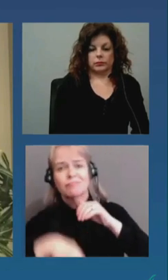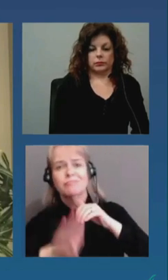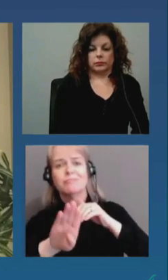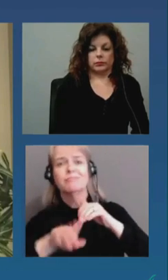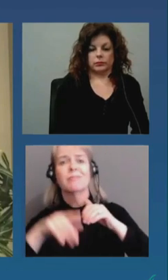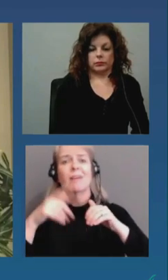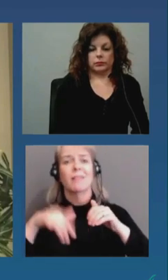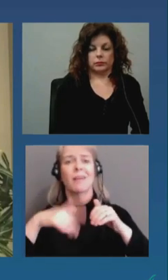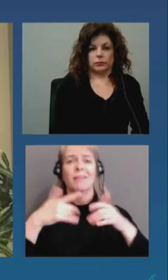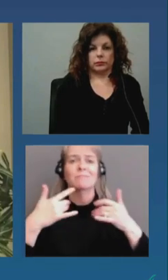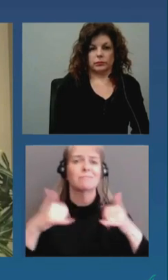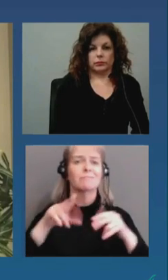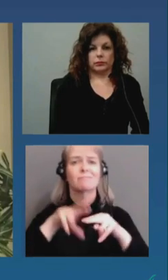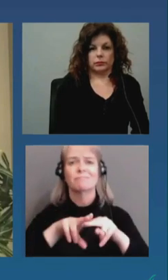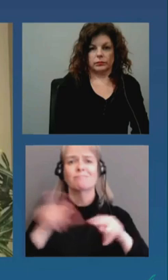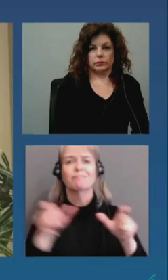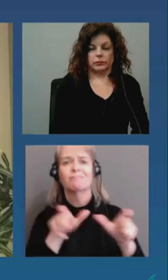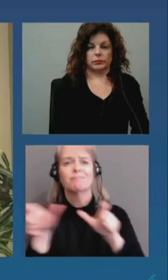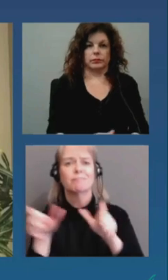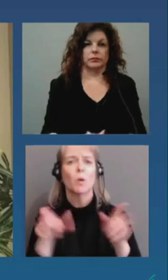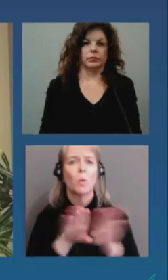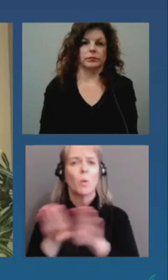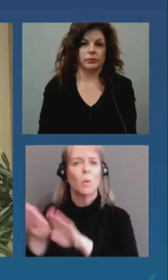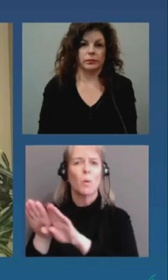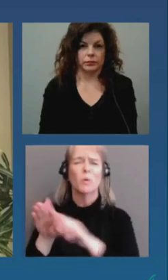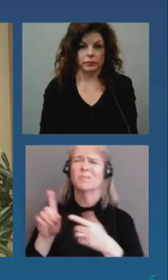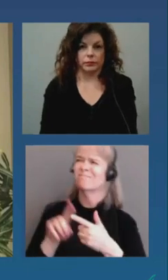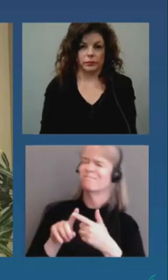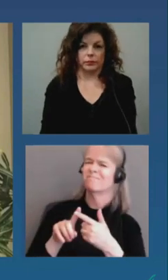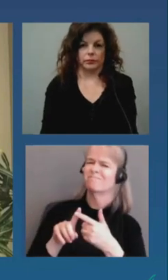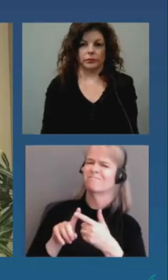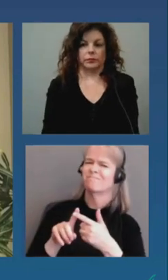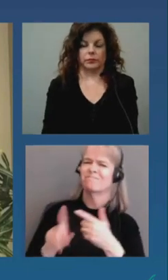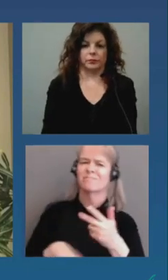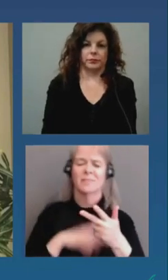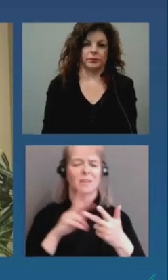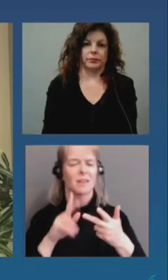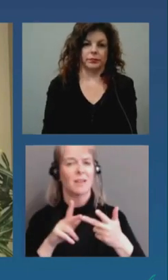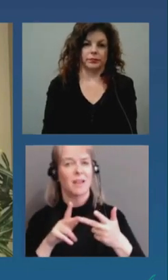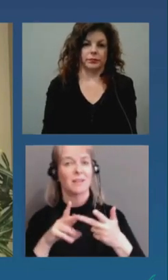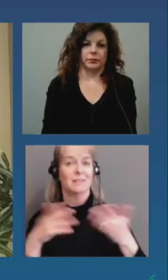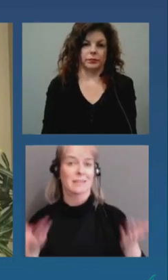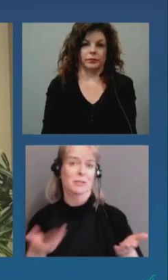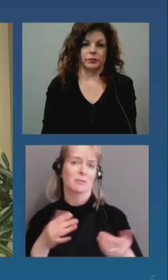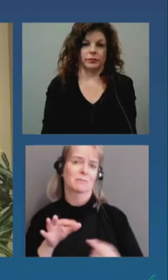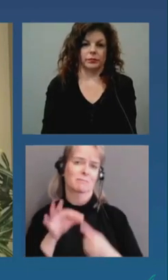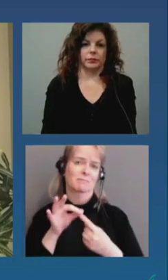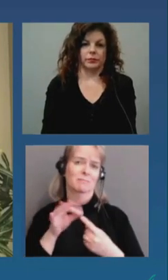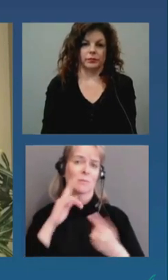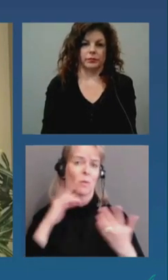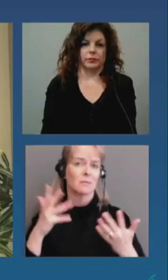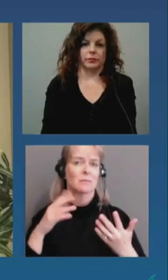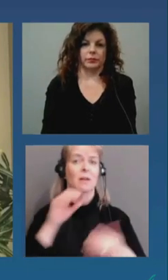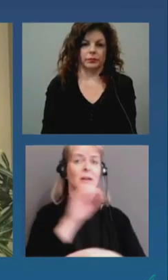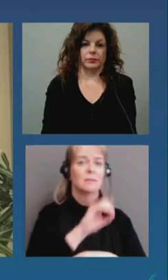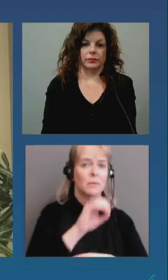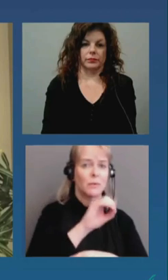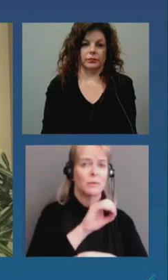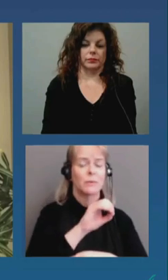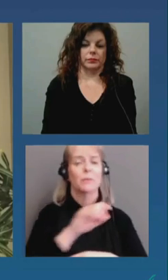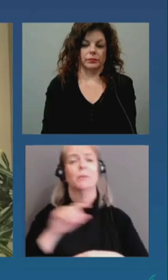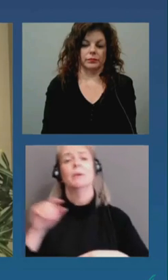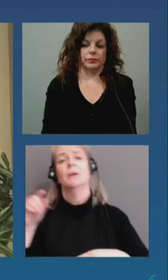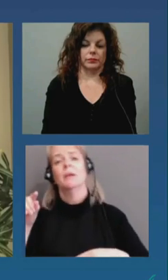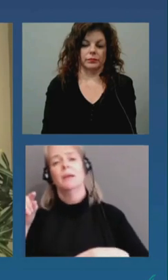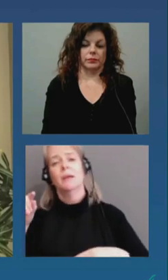crossing um the declaration and uh i think you know that at the end of the day there was just